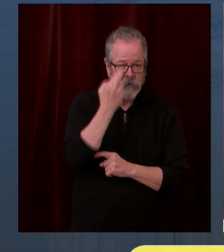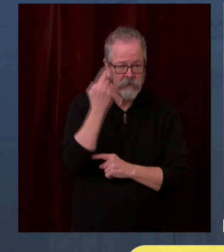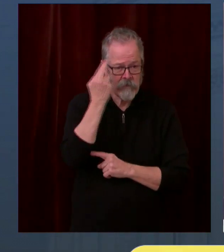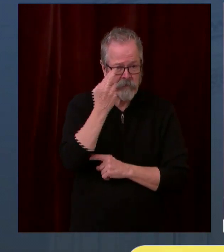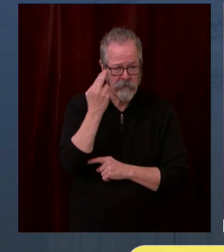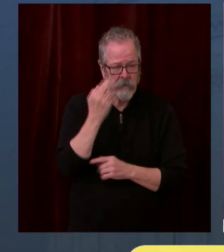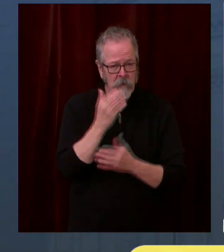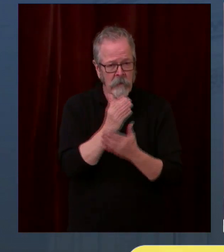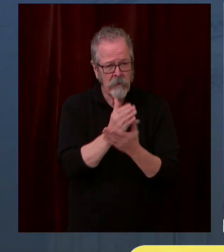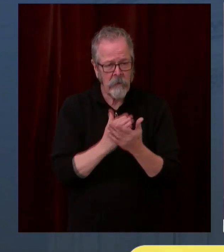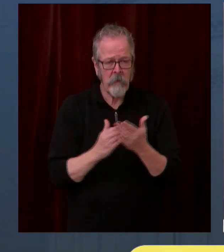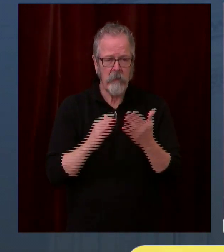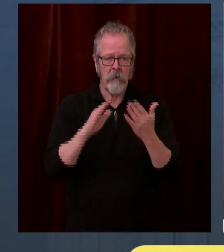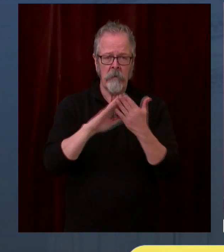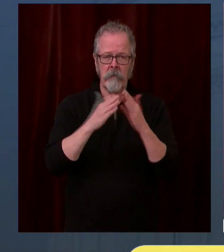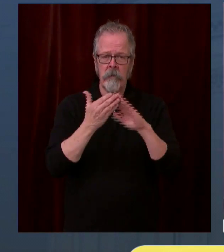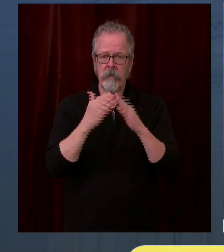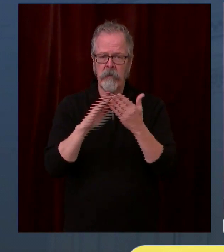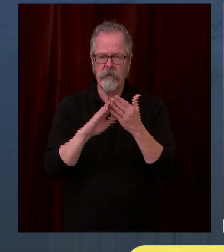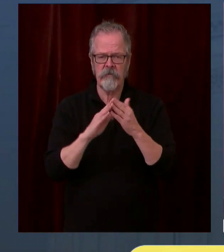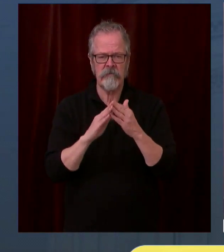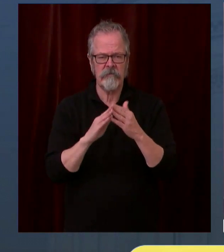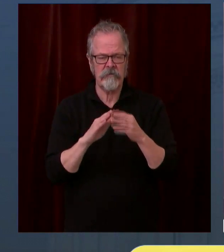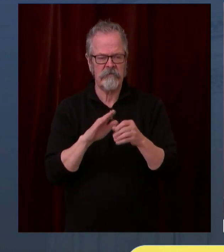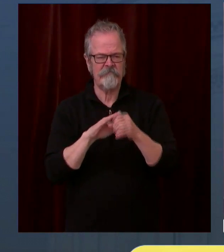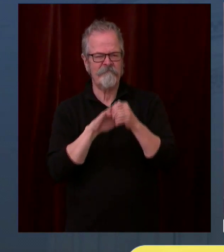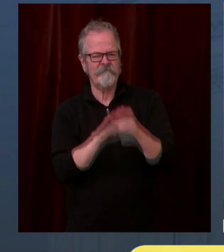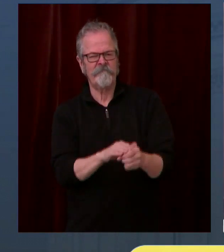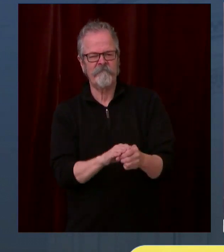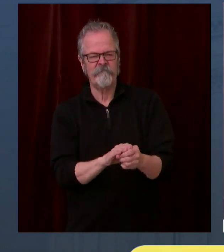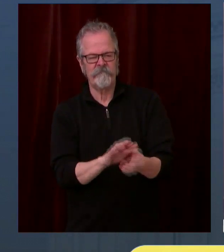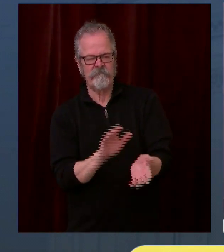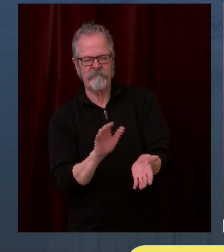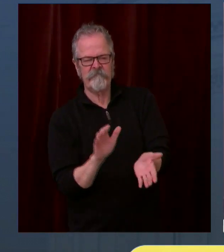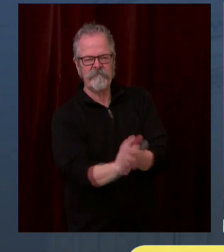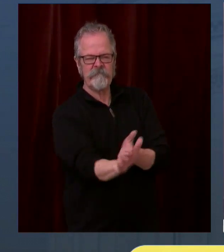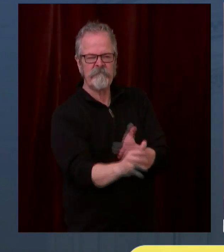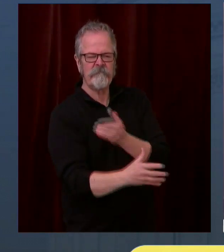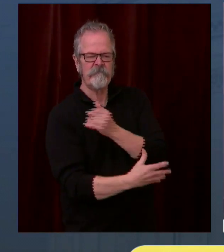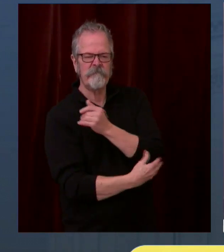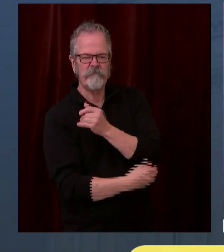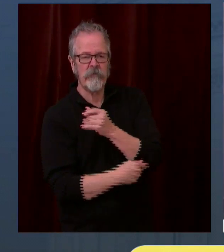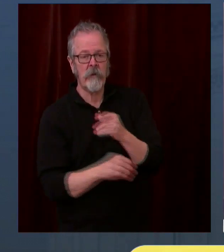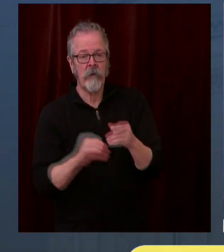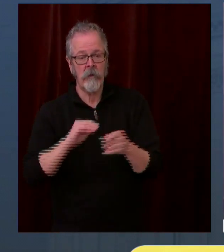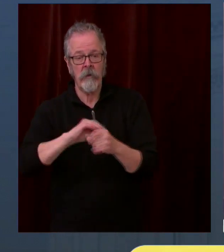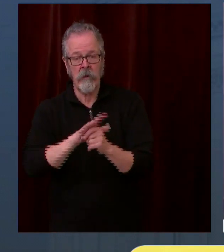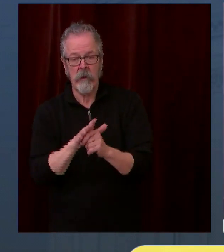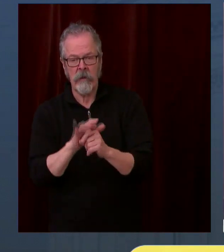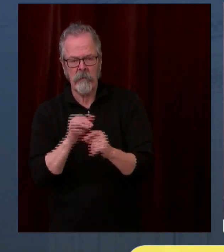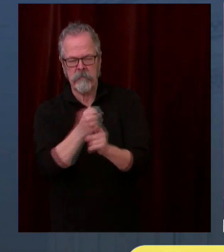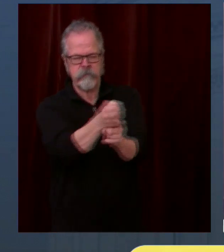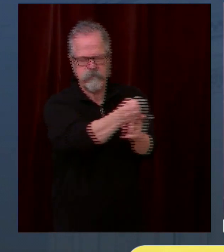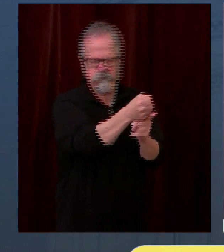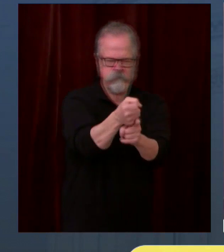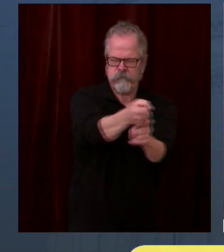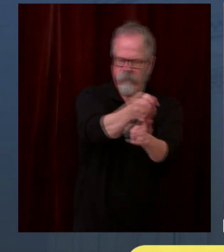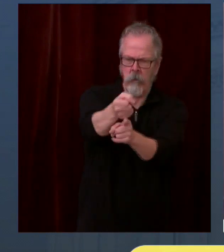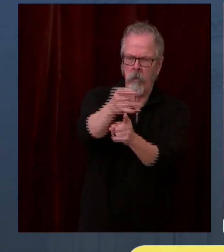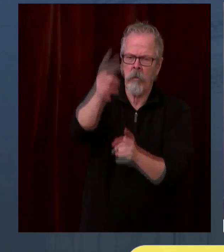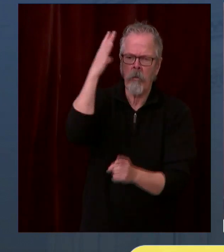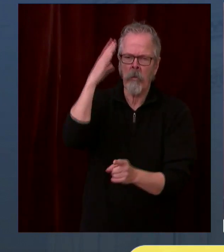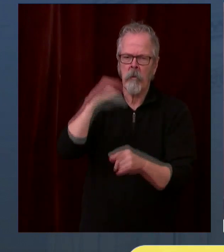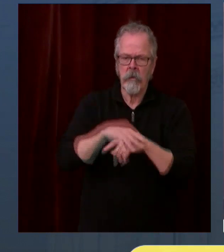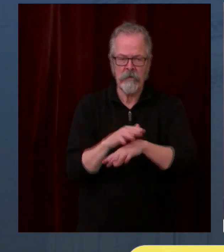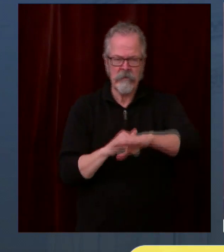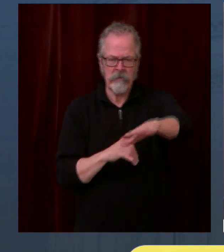live in multi-generational households. And we also want to make sure that we are reaching them as well as older adults in these communities